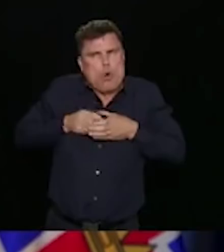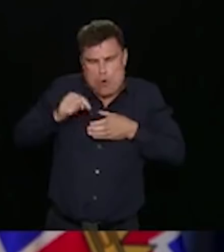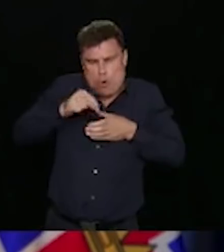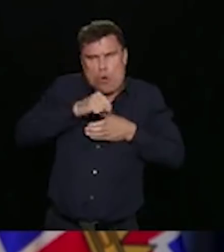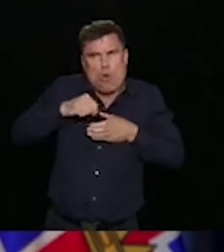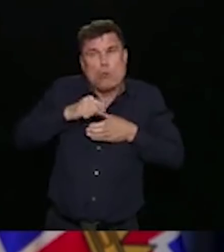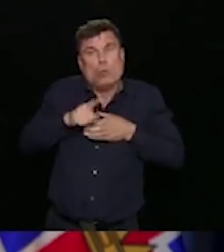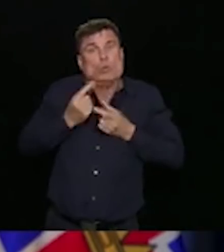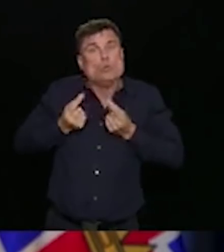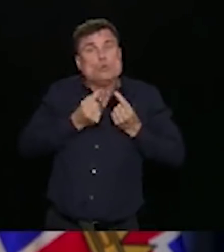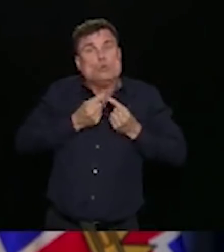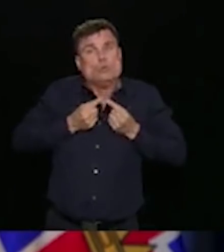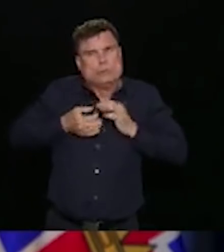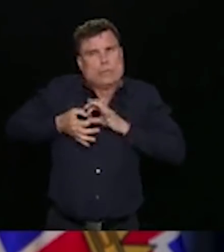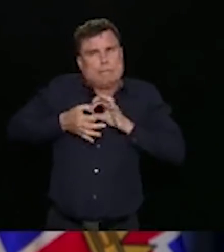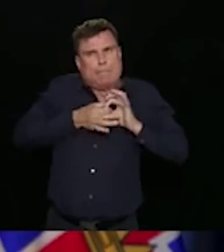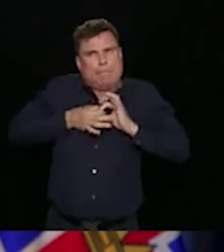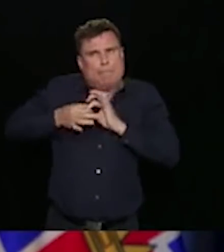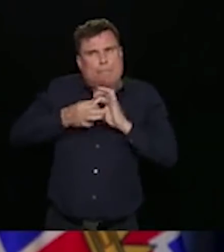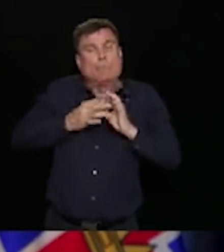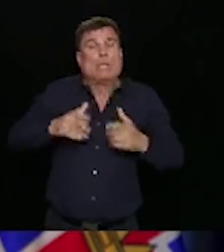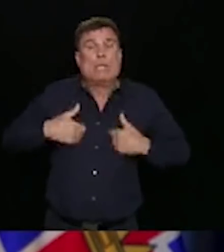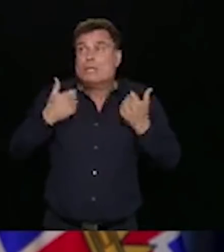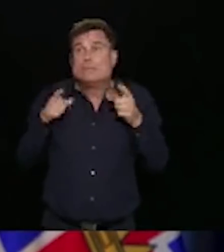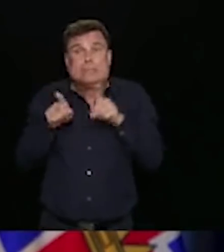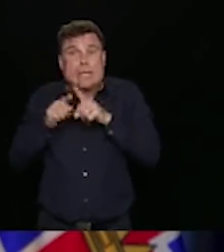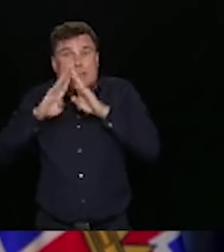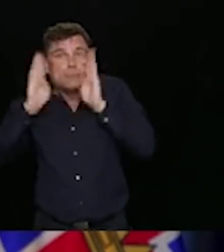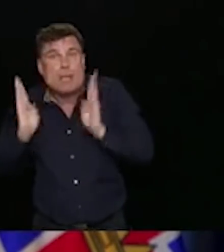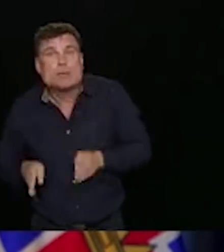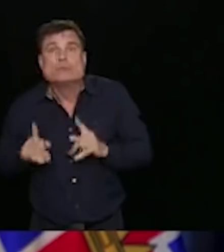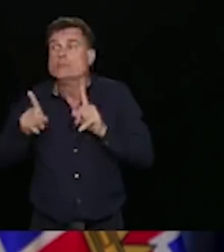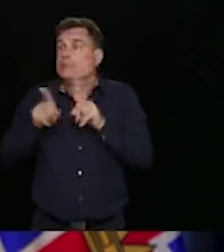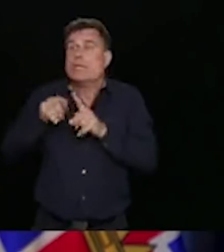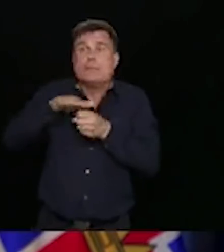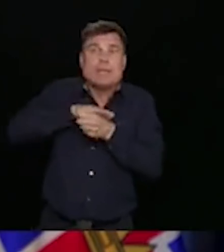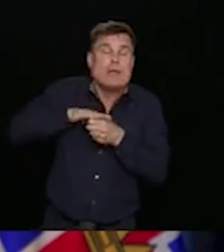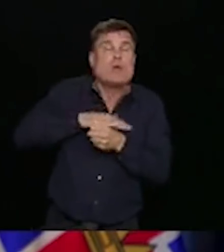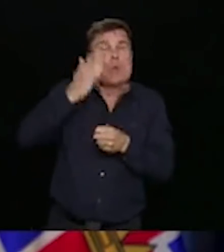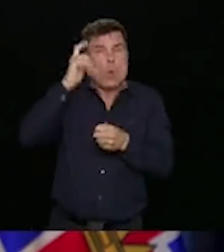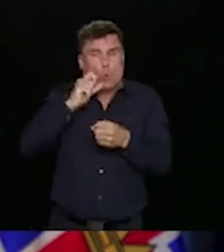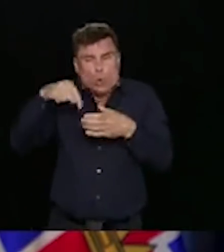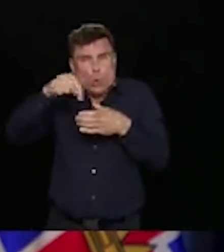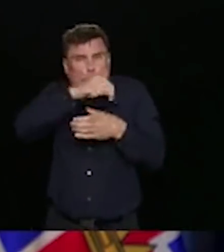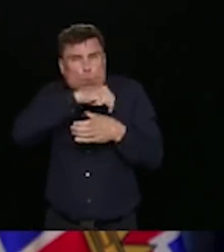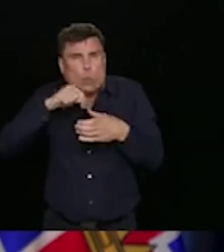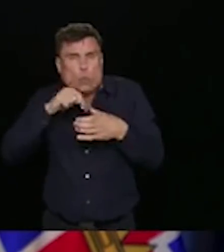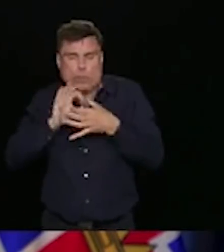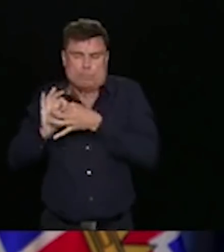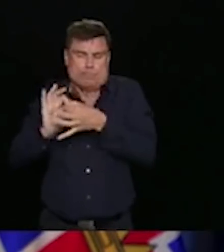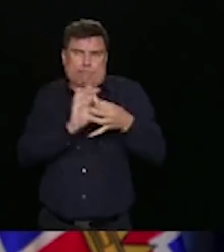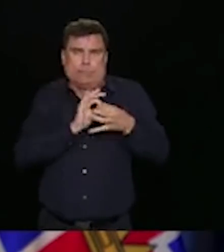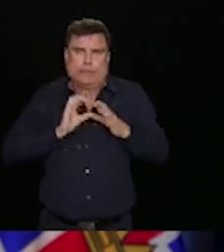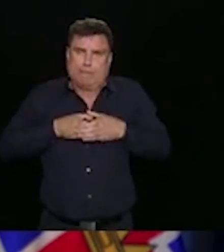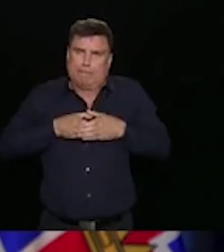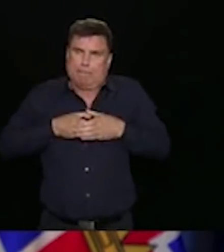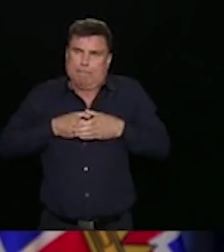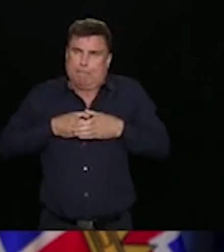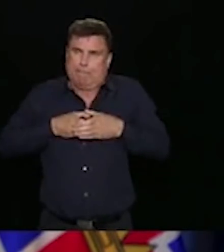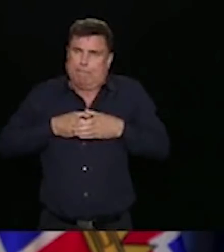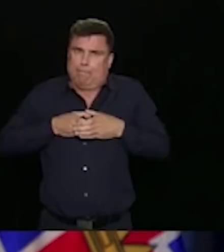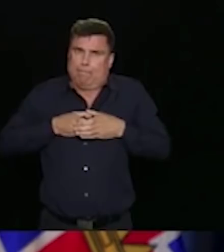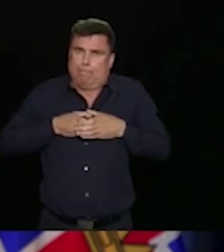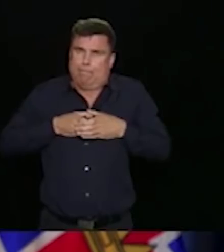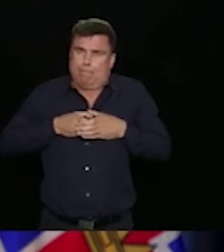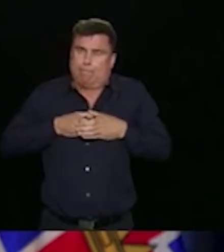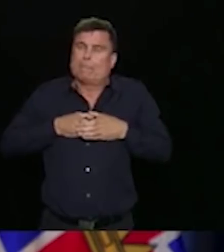you know, and use your layers of protection when you are around others. Our restaurants have a requirement of no more than six people